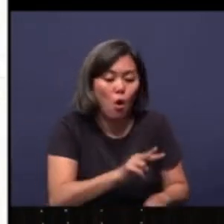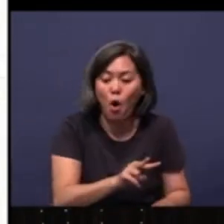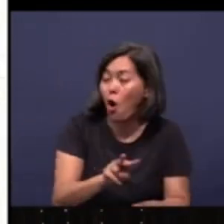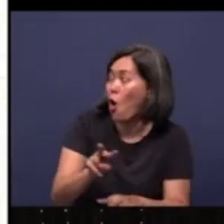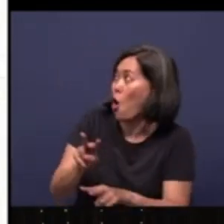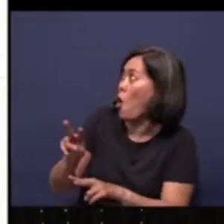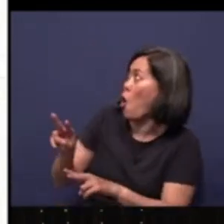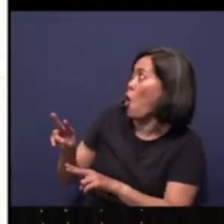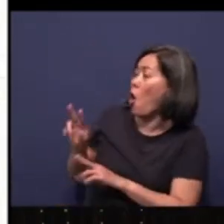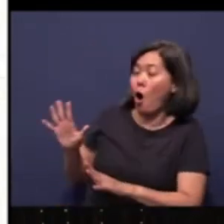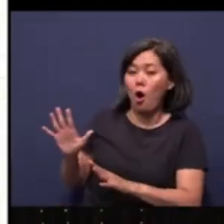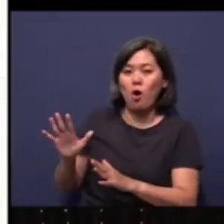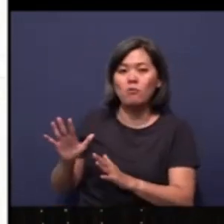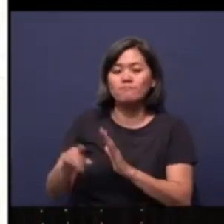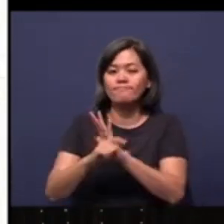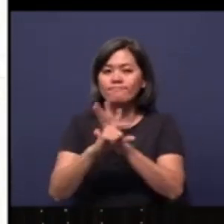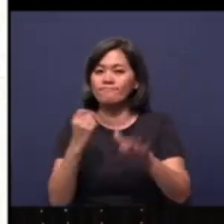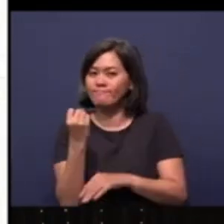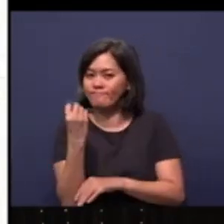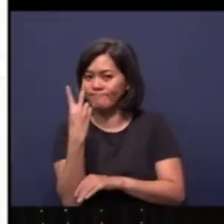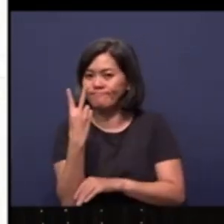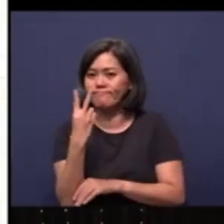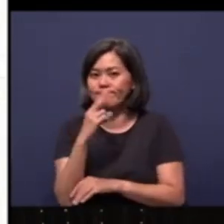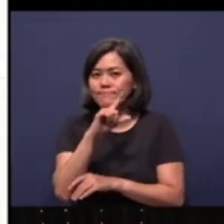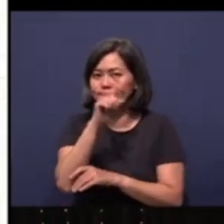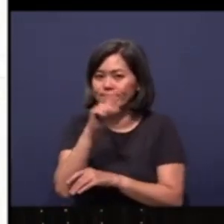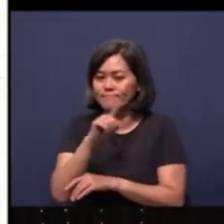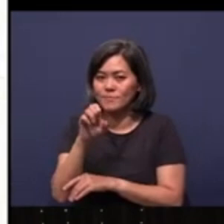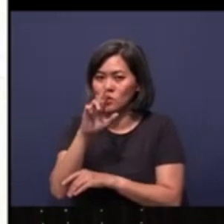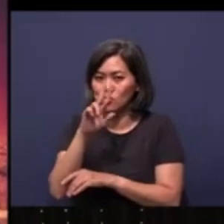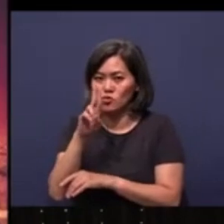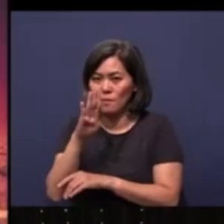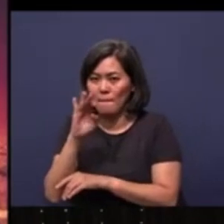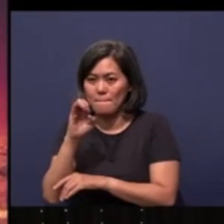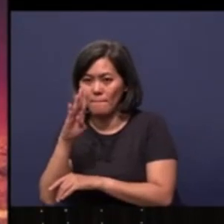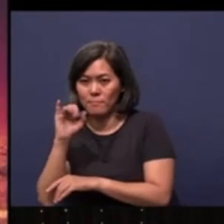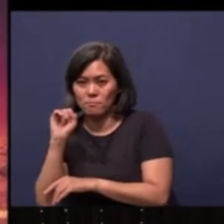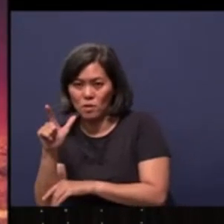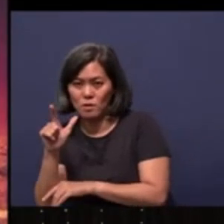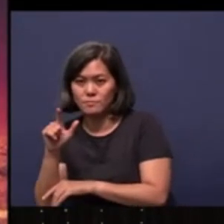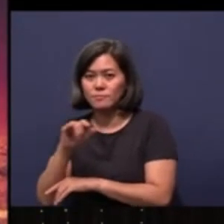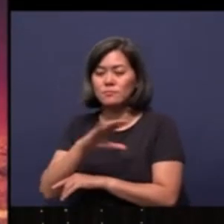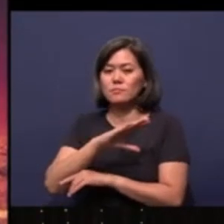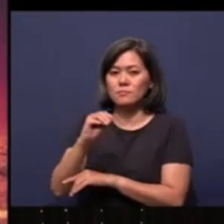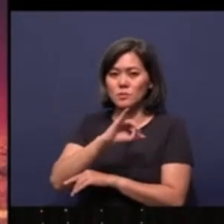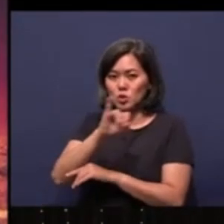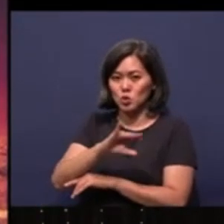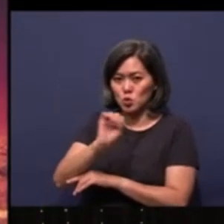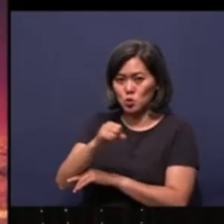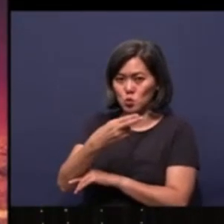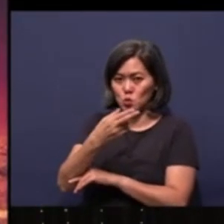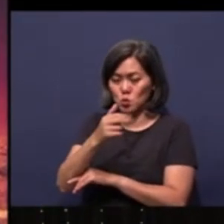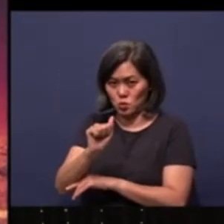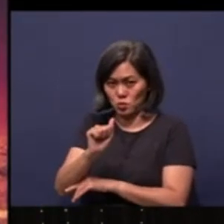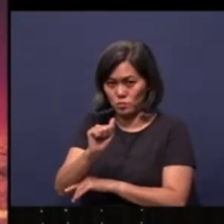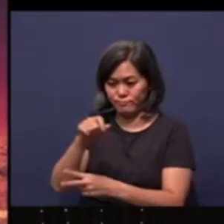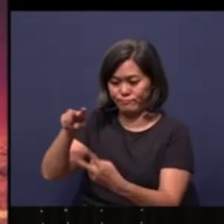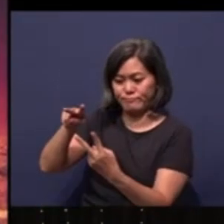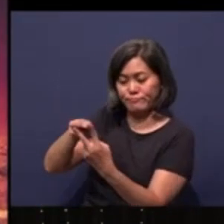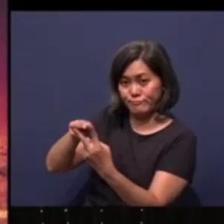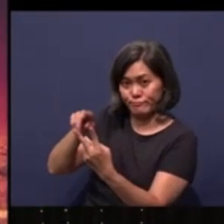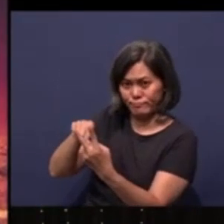Then we go on to verse 12. Zerubbabel, the son of Shittal, Joshua, the high priest, and the whole remnant